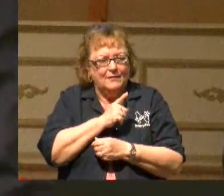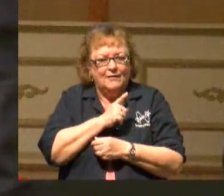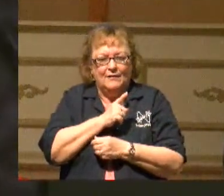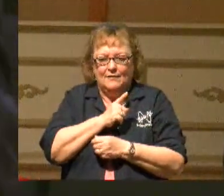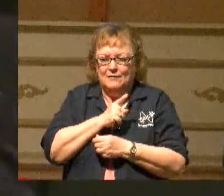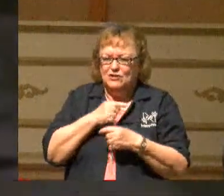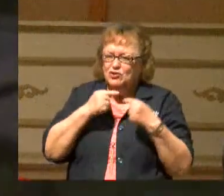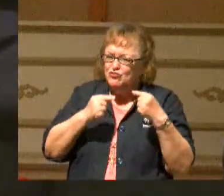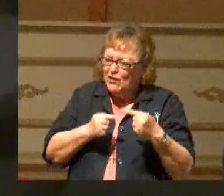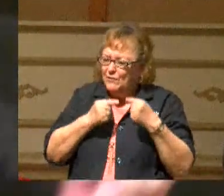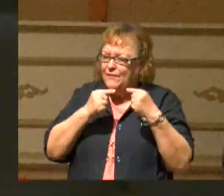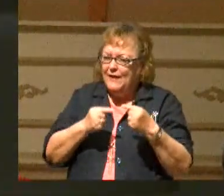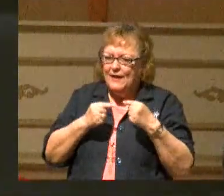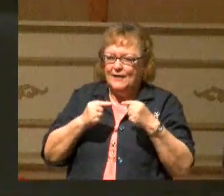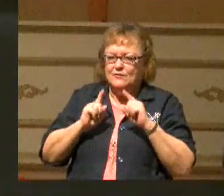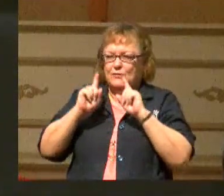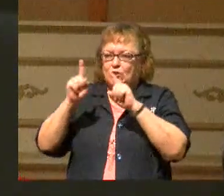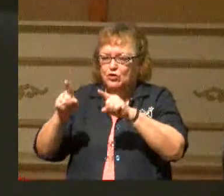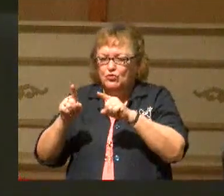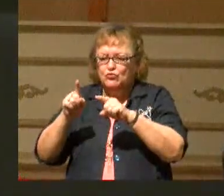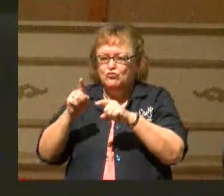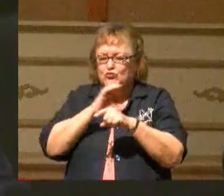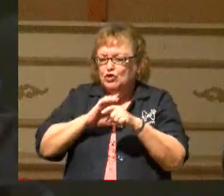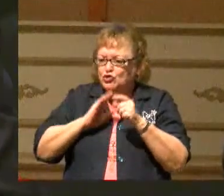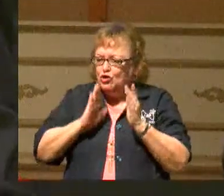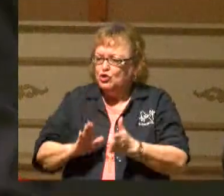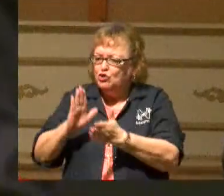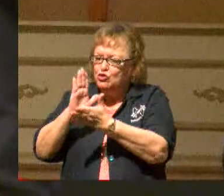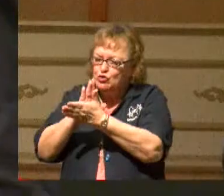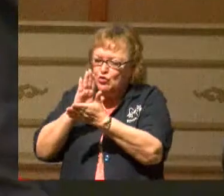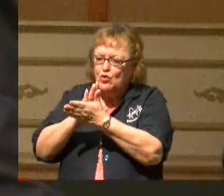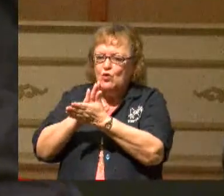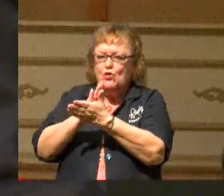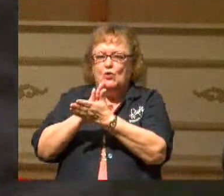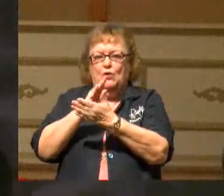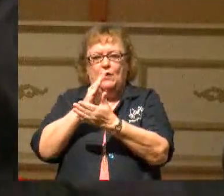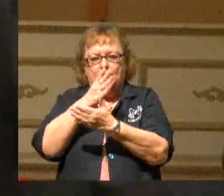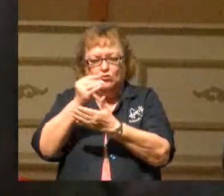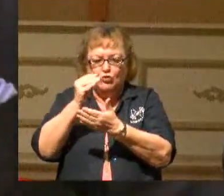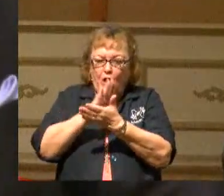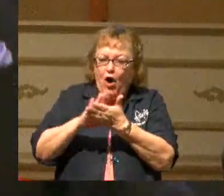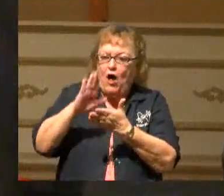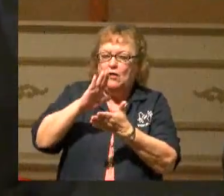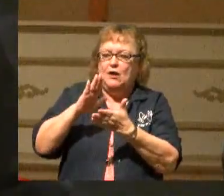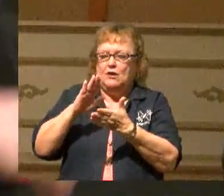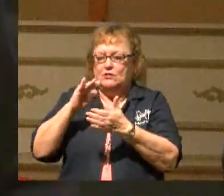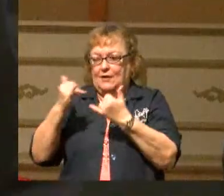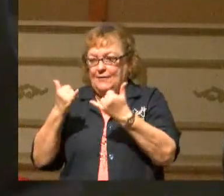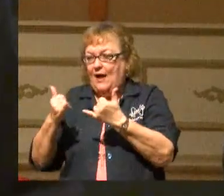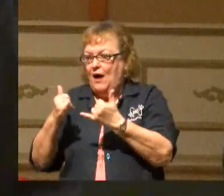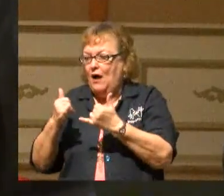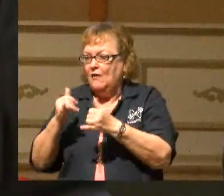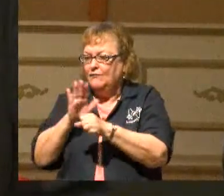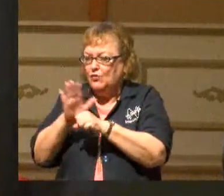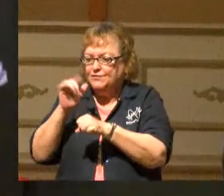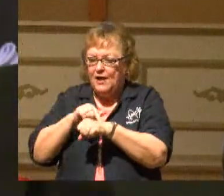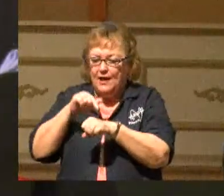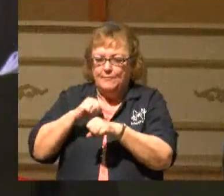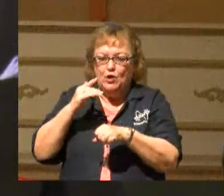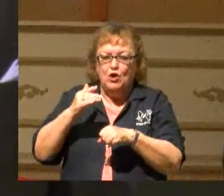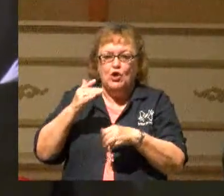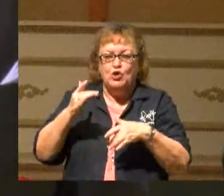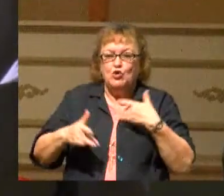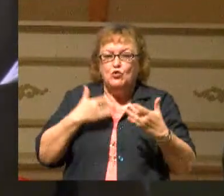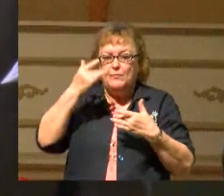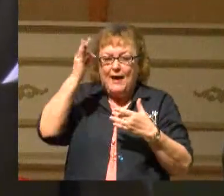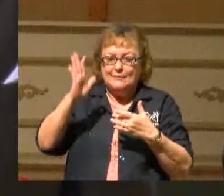She struggled with that going through Christian school, going through Christian college, and now as a full-time youth pastor's wife, full-time at the church.